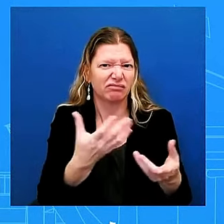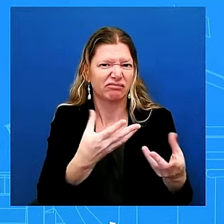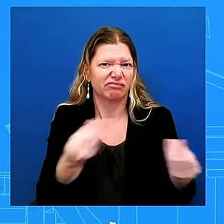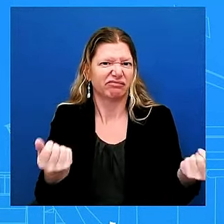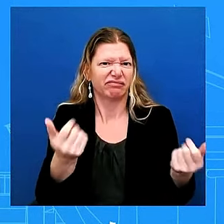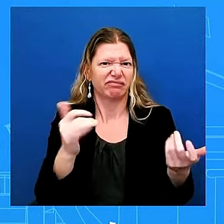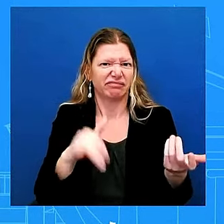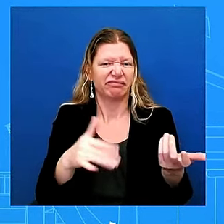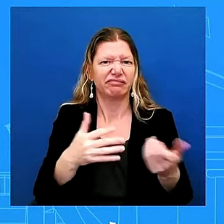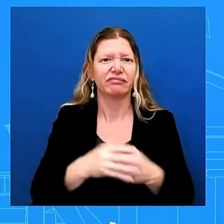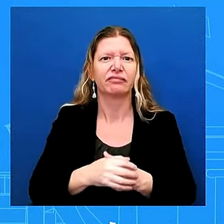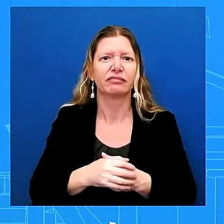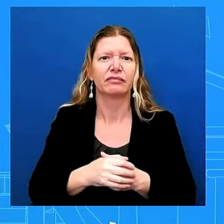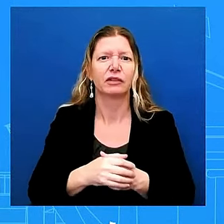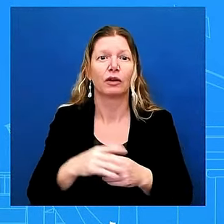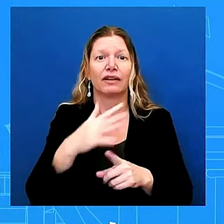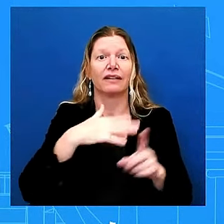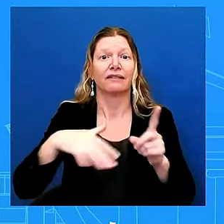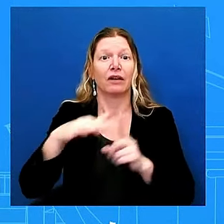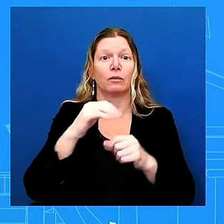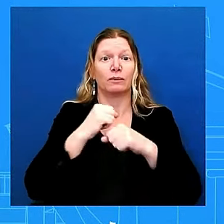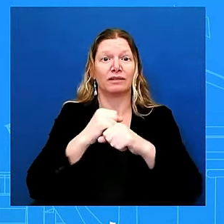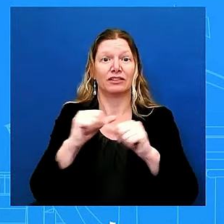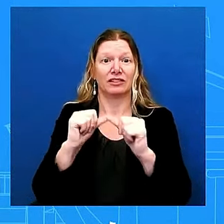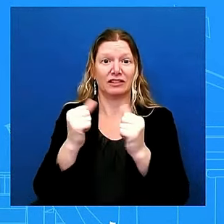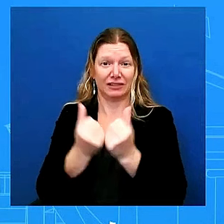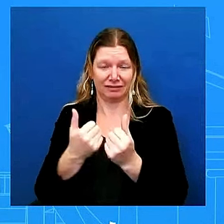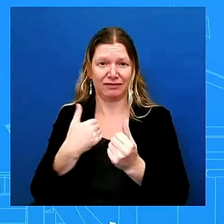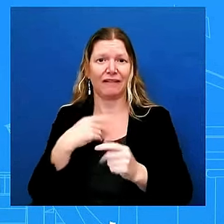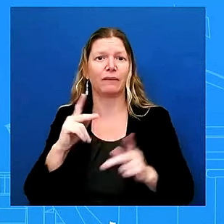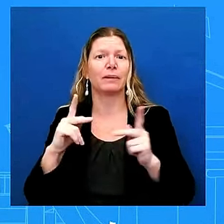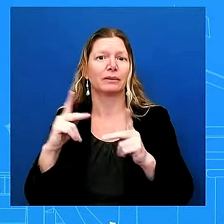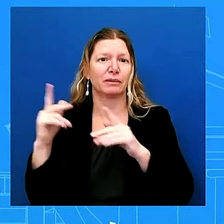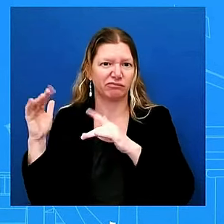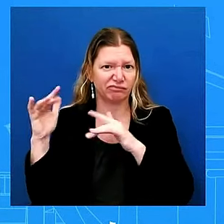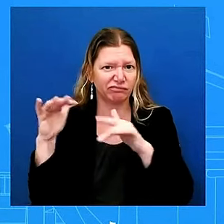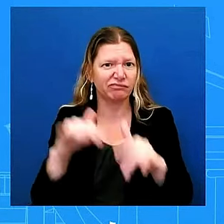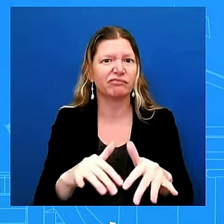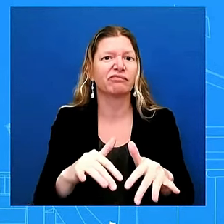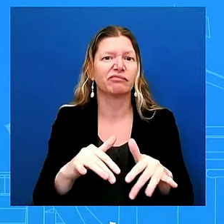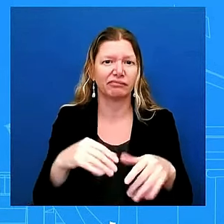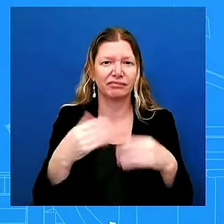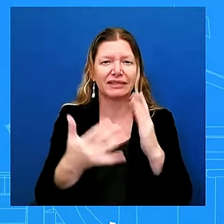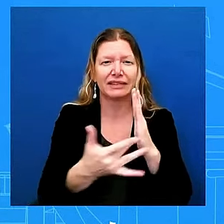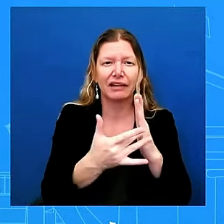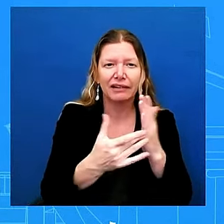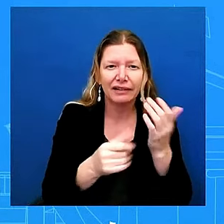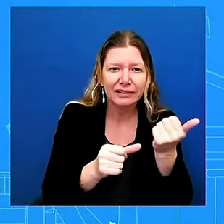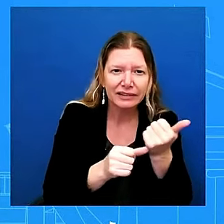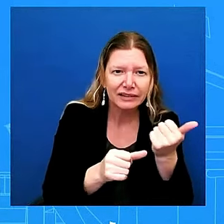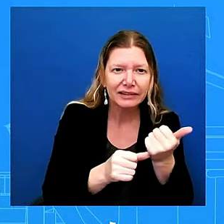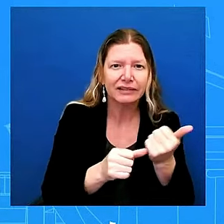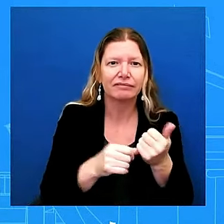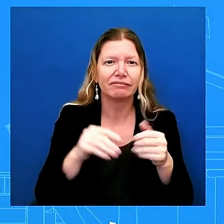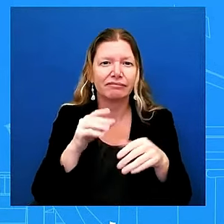and guidance on water systems which have been significantly damaged in a number of locations on debris management and on maintaining